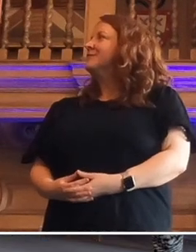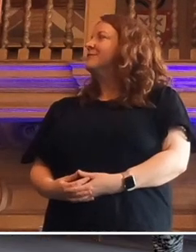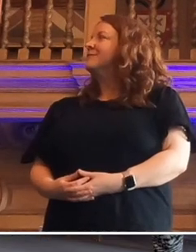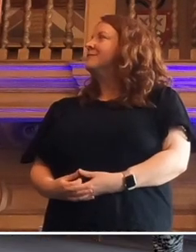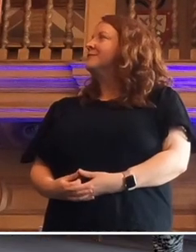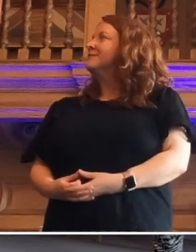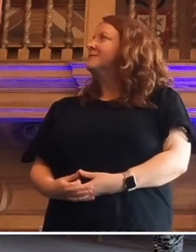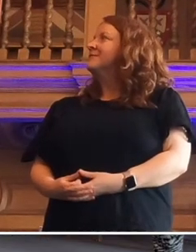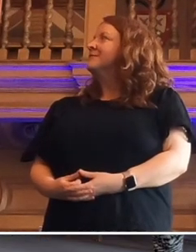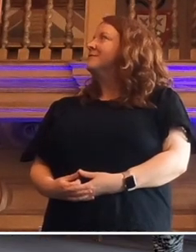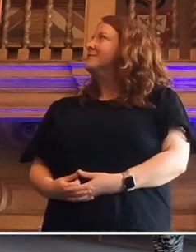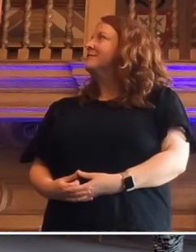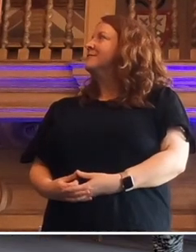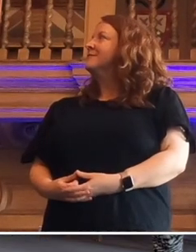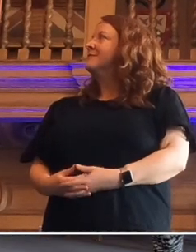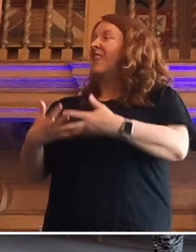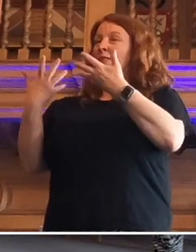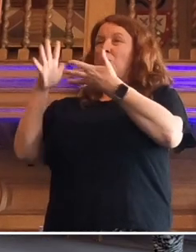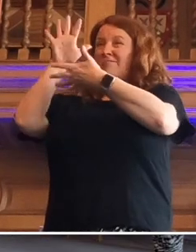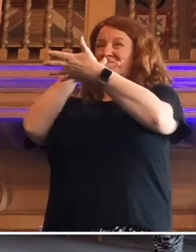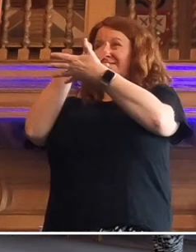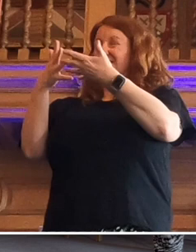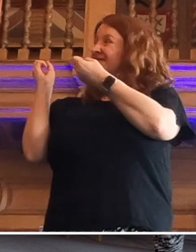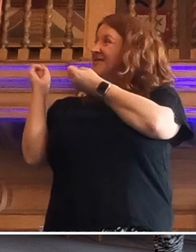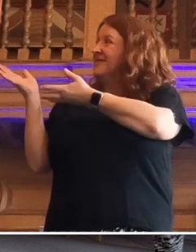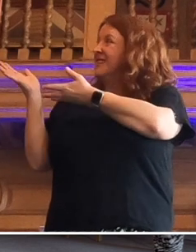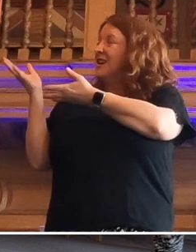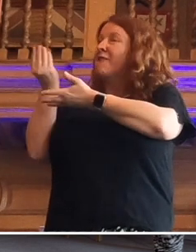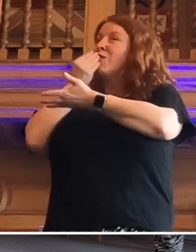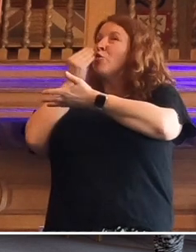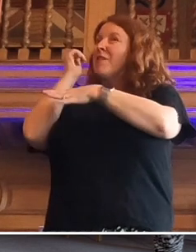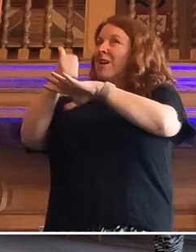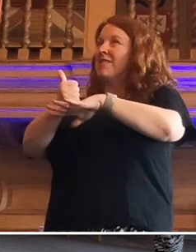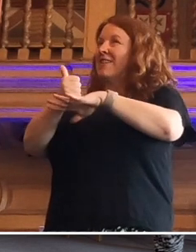And that's why we get this phenomenon from the Food Foundation.